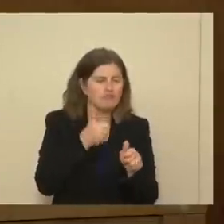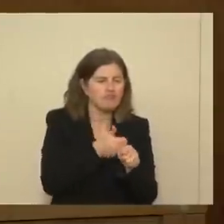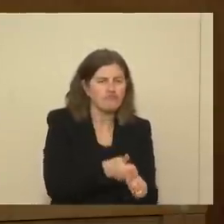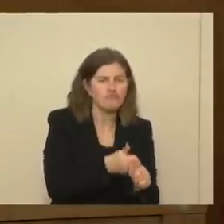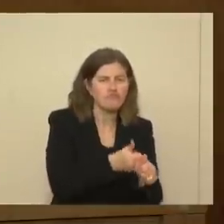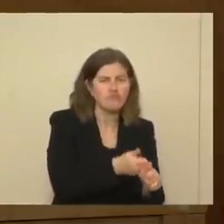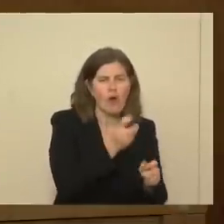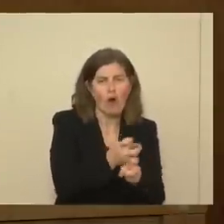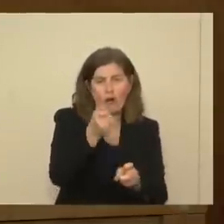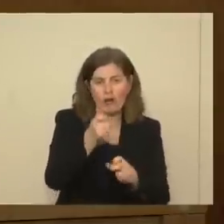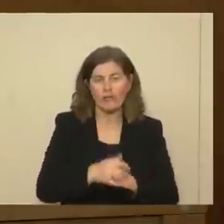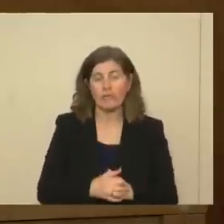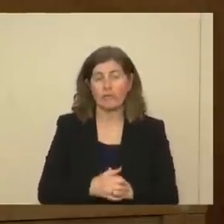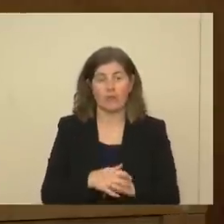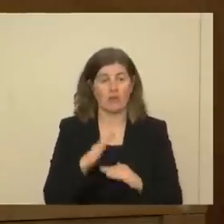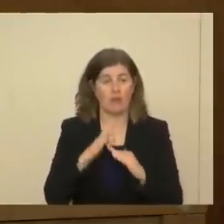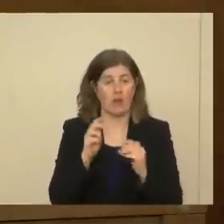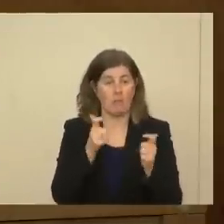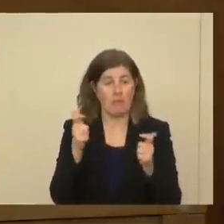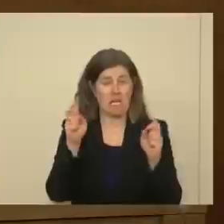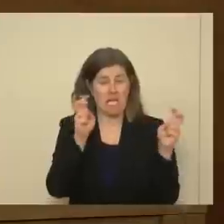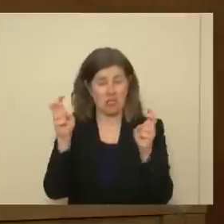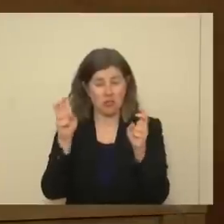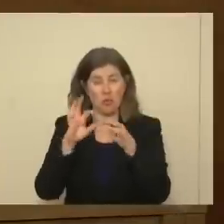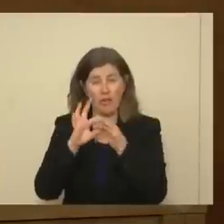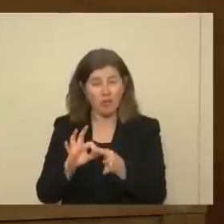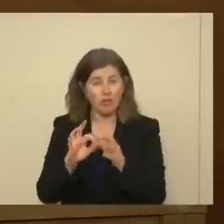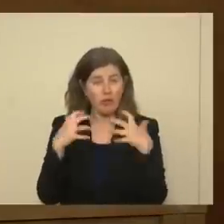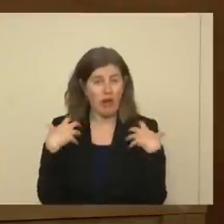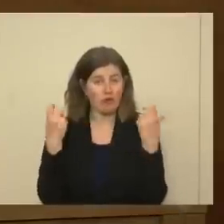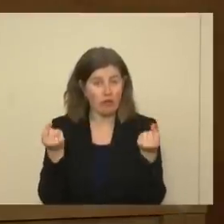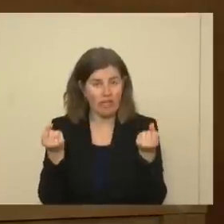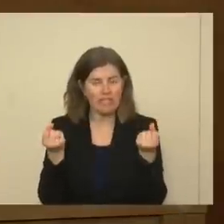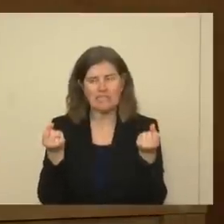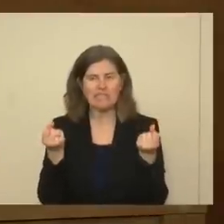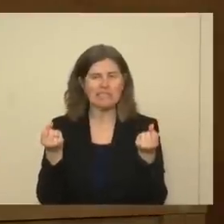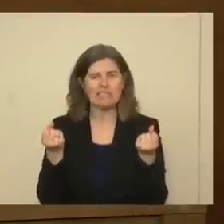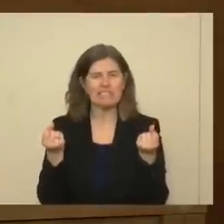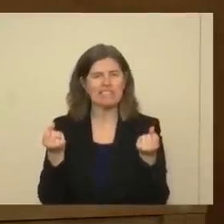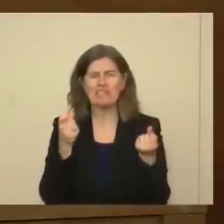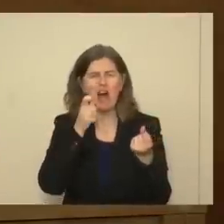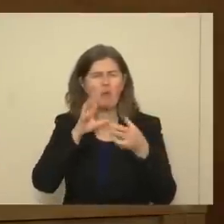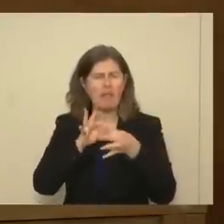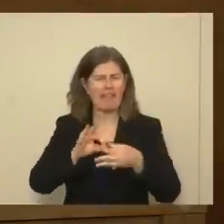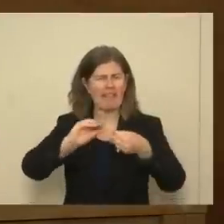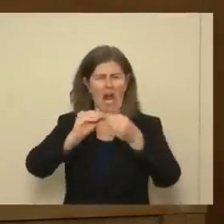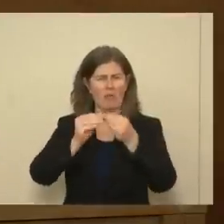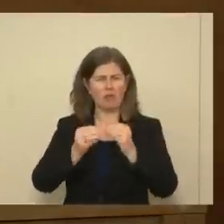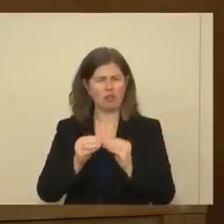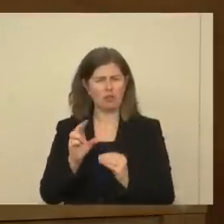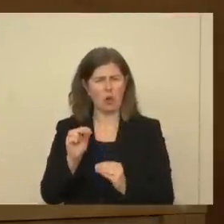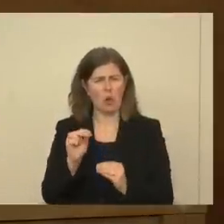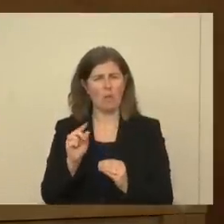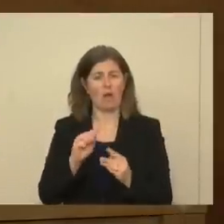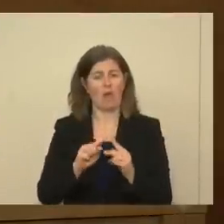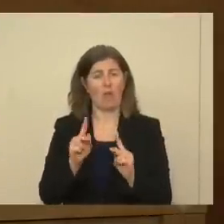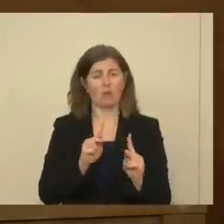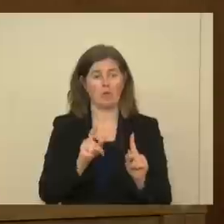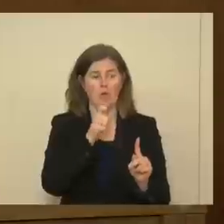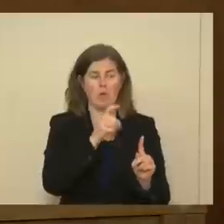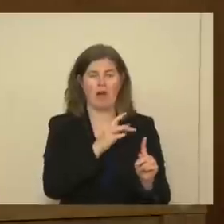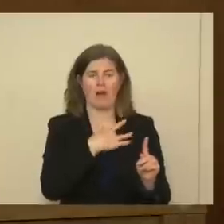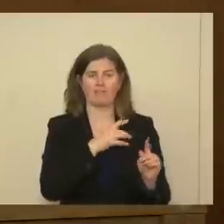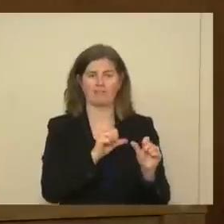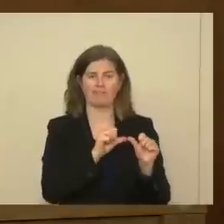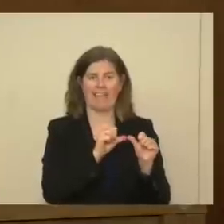I think the biggest issue really about recovery isn't so much the statistics of it as those people who have prolonged